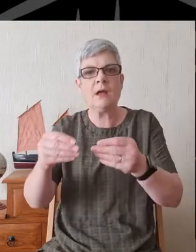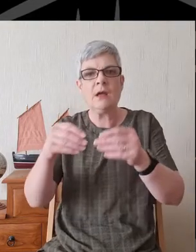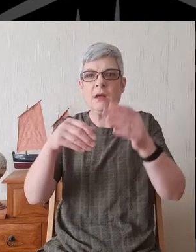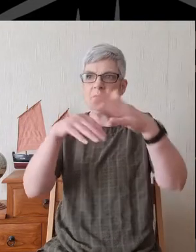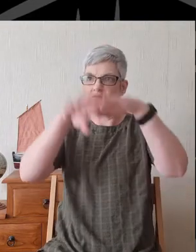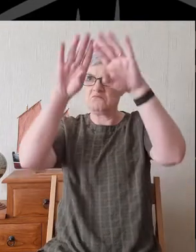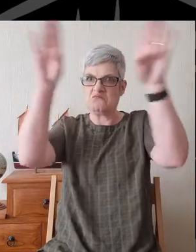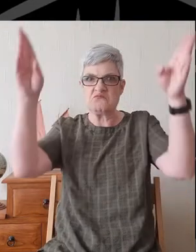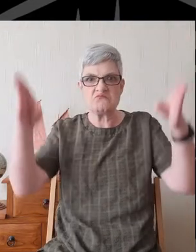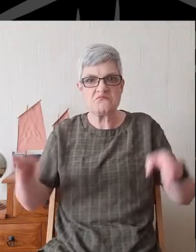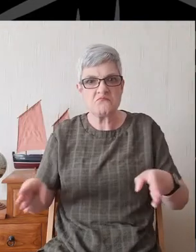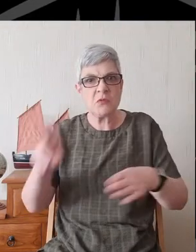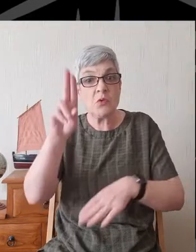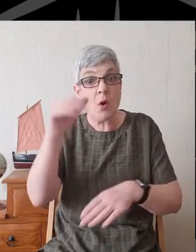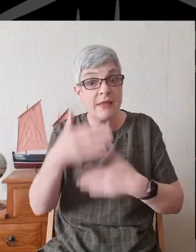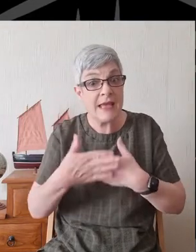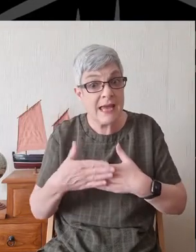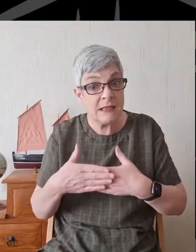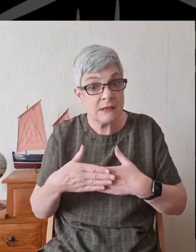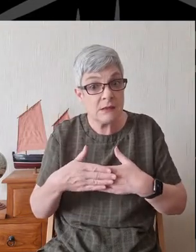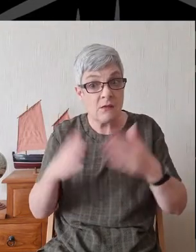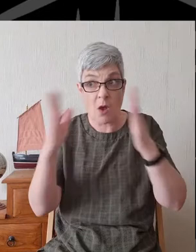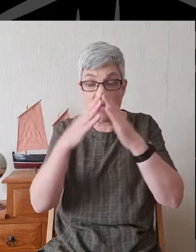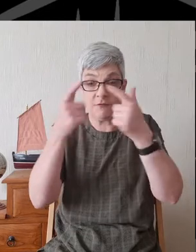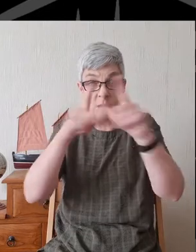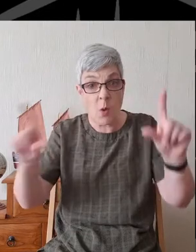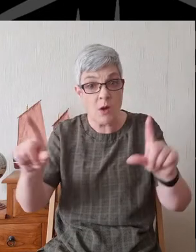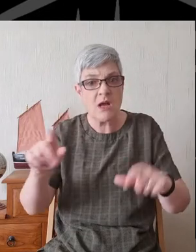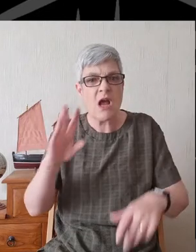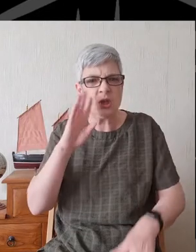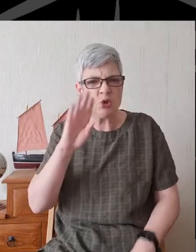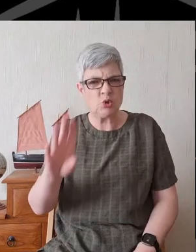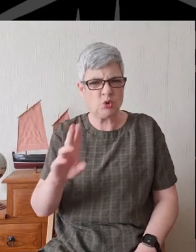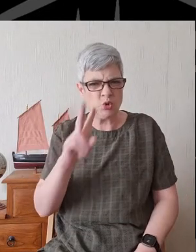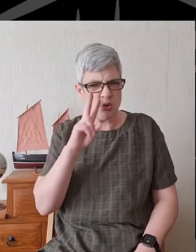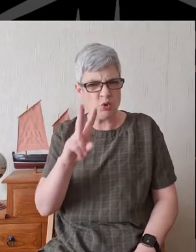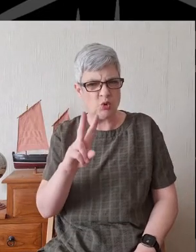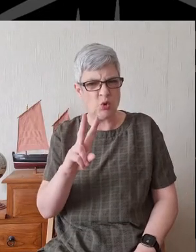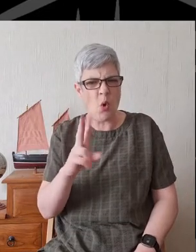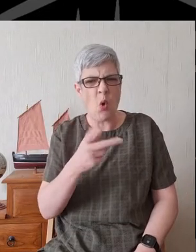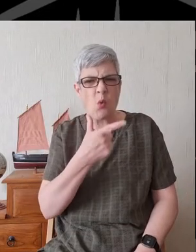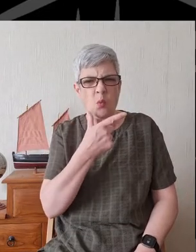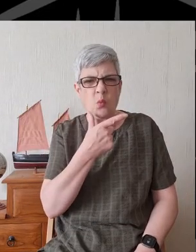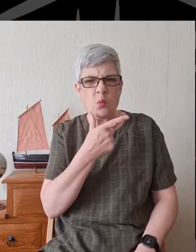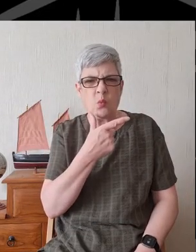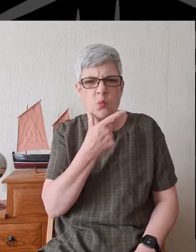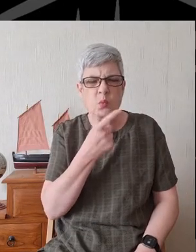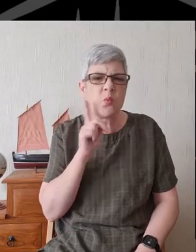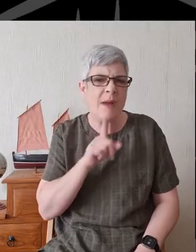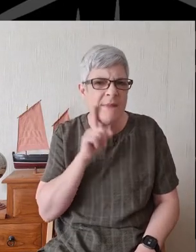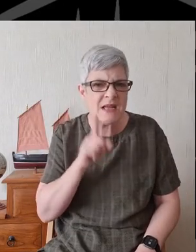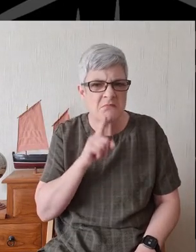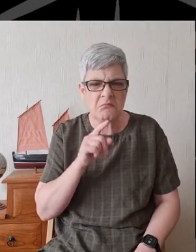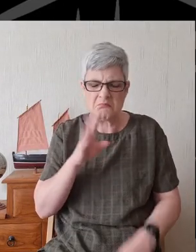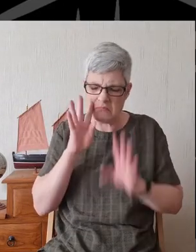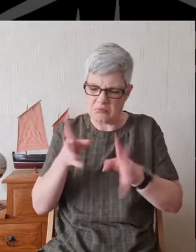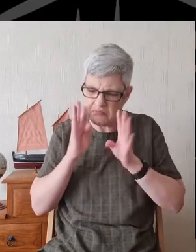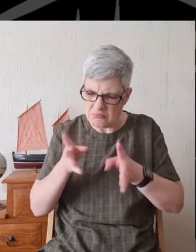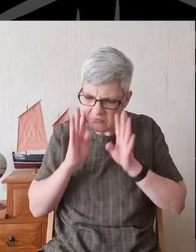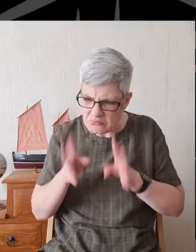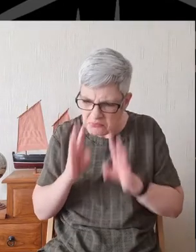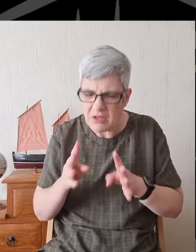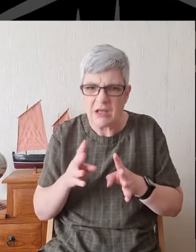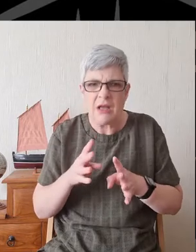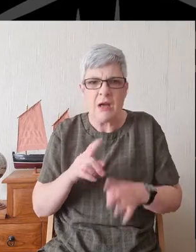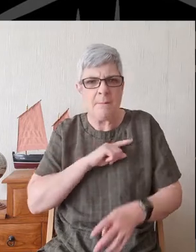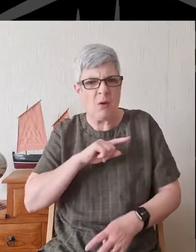gate of the house of the Lord, and I saw women sitting there mourning the god Tammuz. He said to me, Do you see this, son of